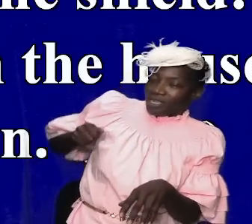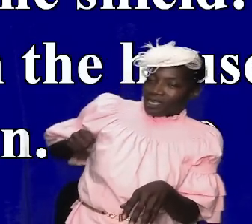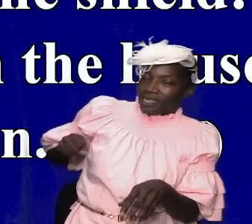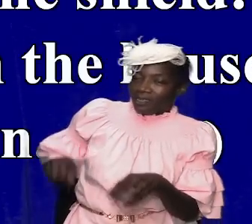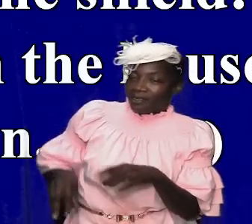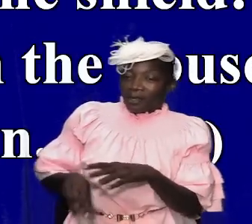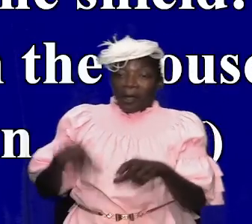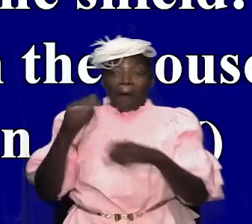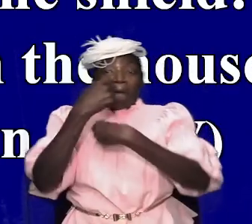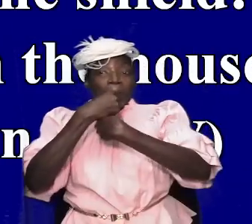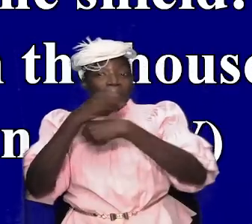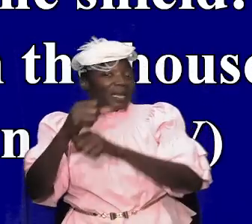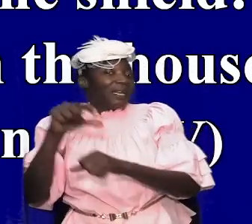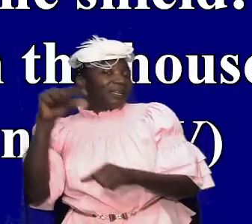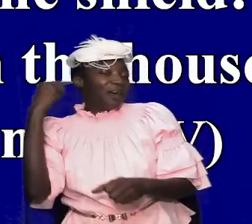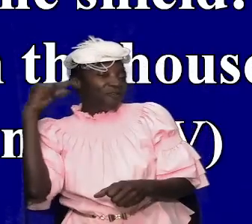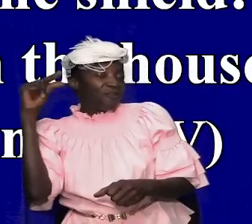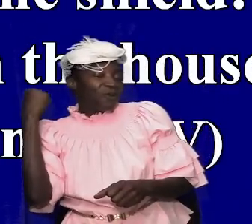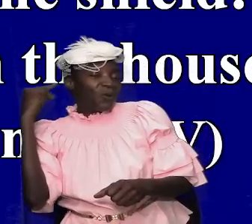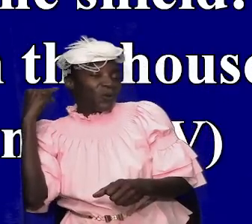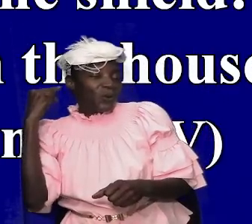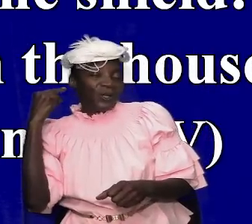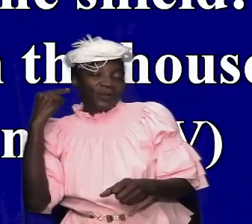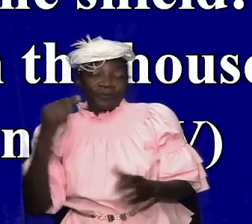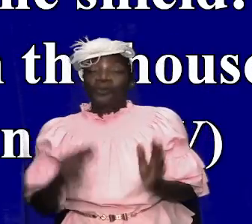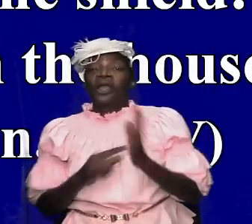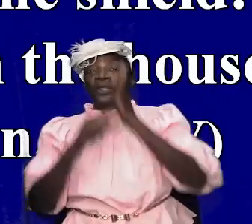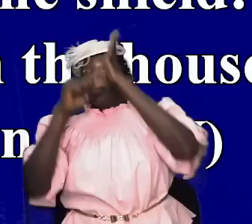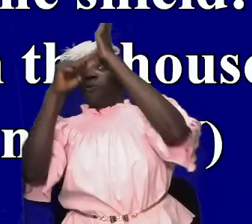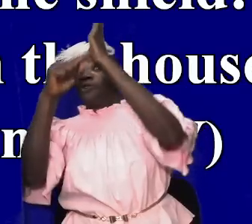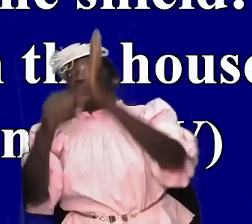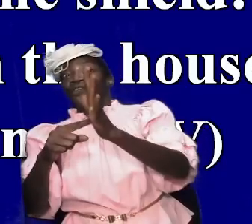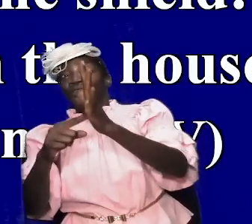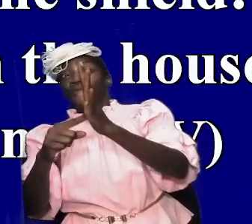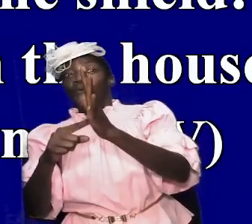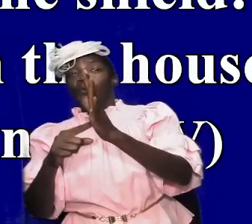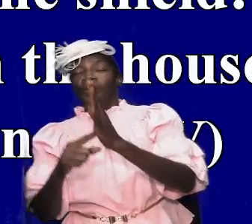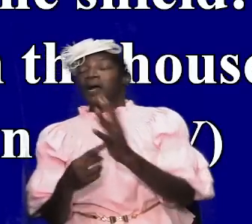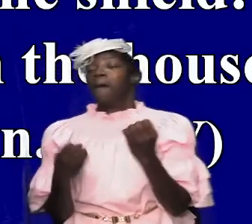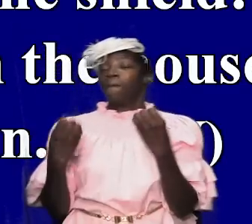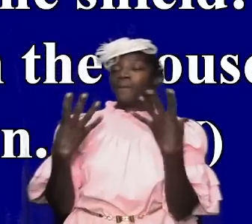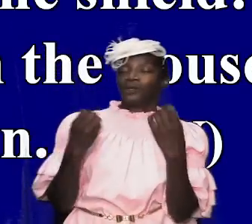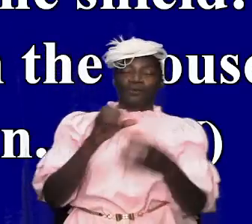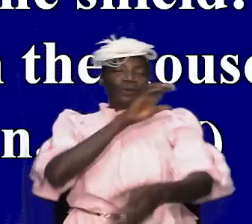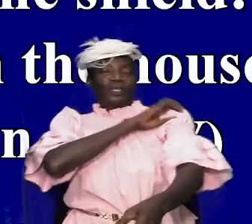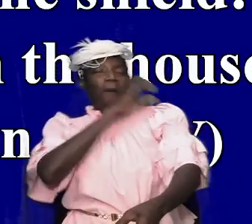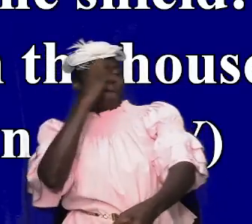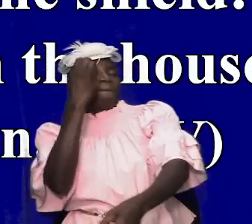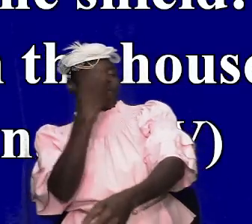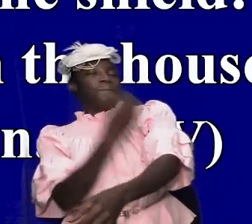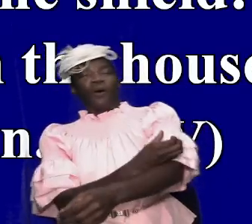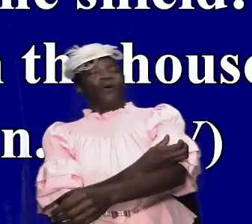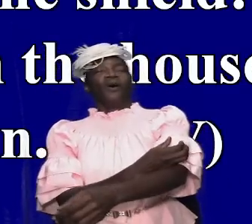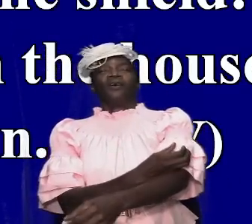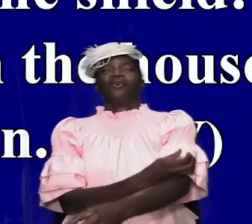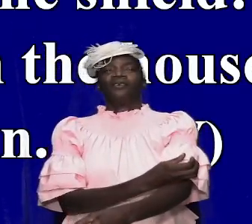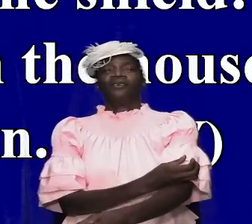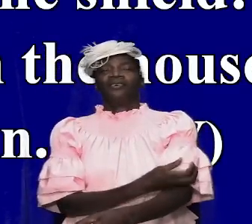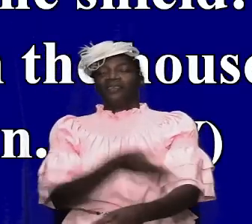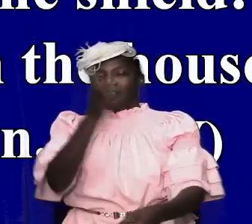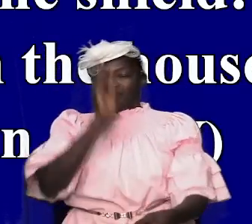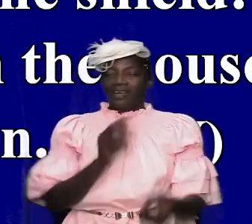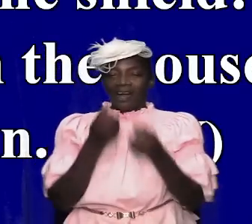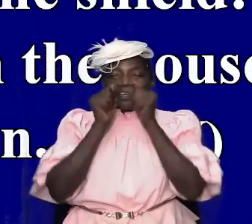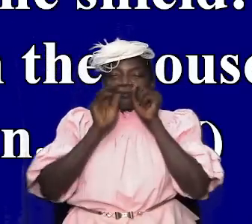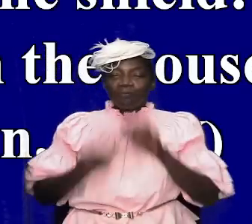of gold that was a display of affluence and power and just god's blessing